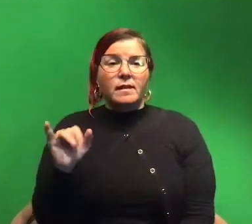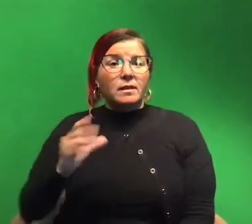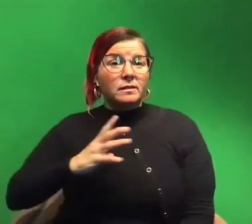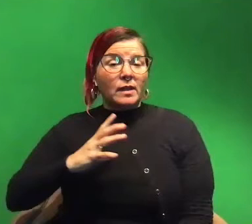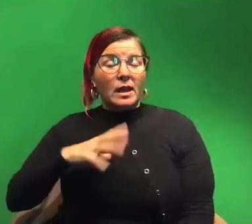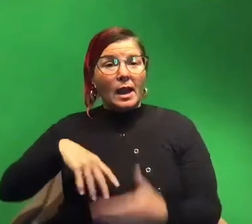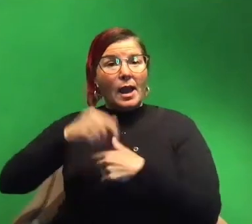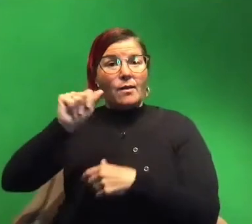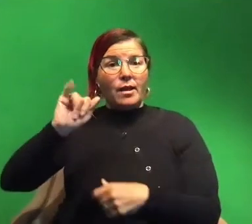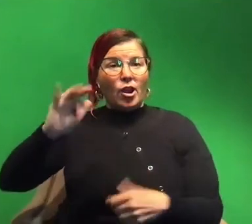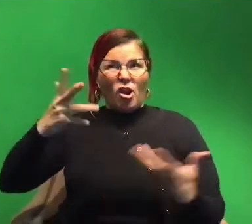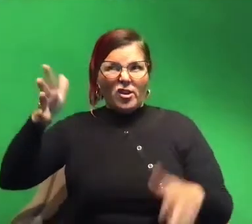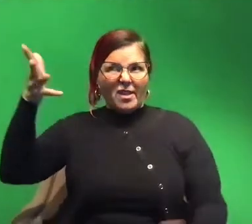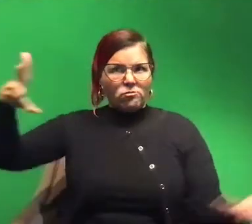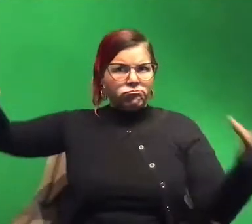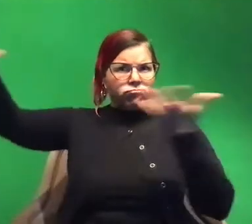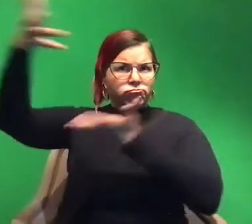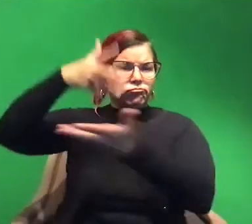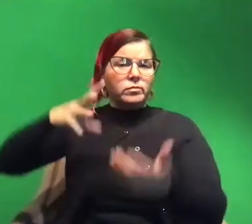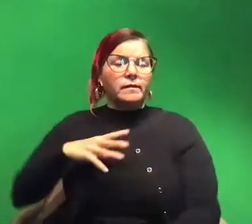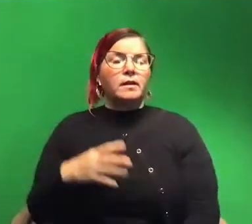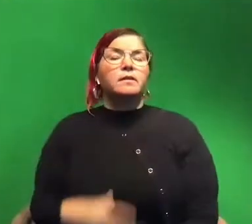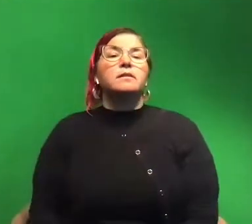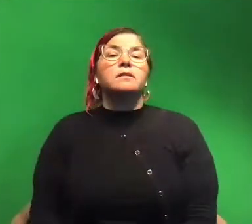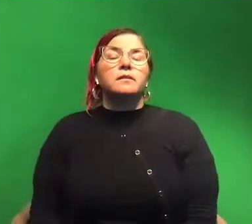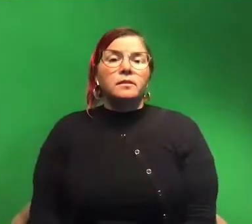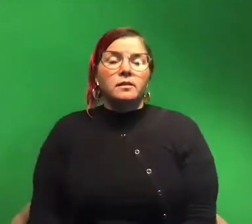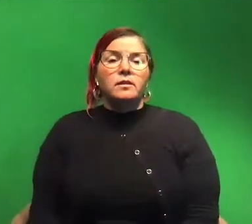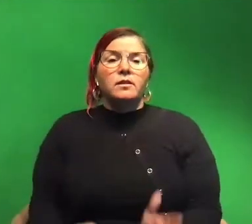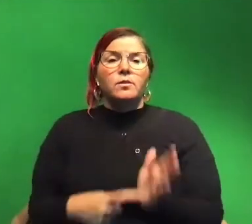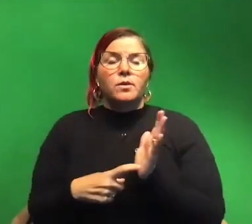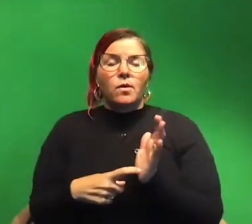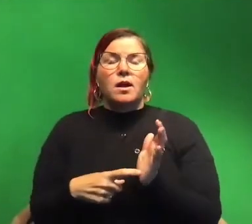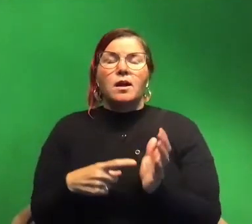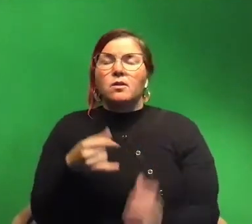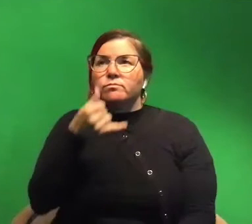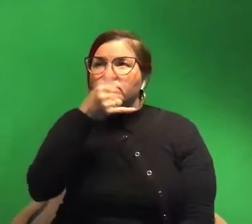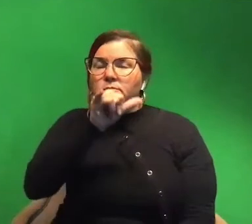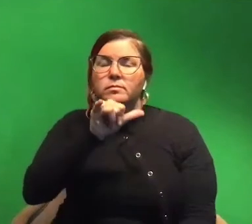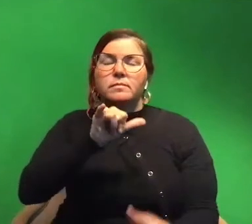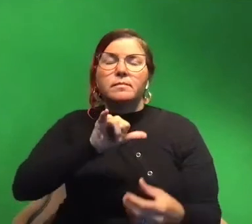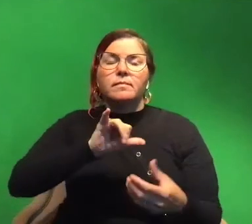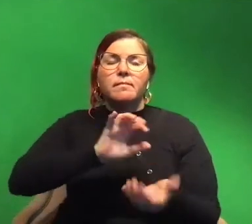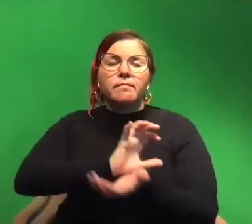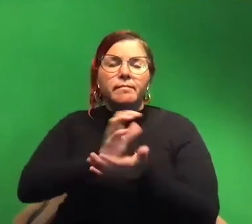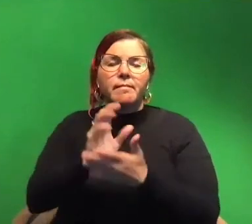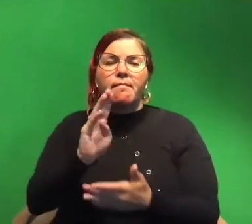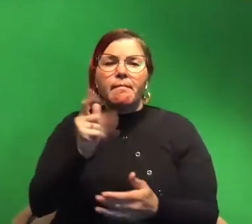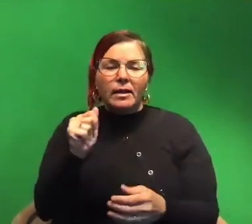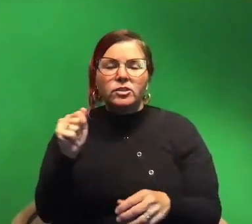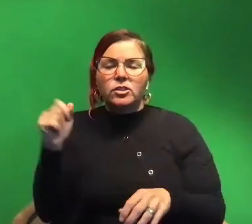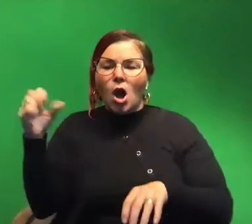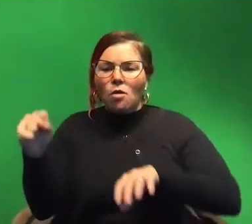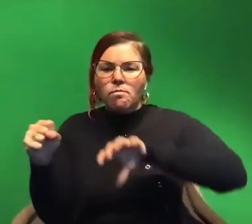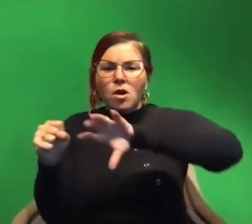it goes into the air because that's what's already there and so you need a absurd amount of bacteria munching all the time